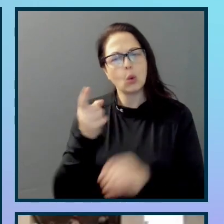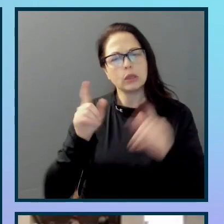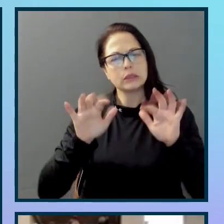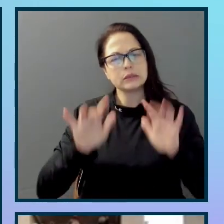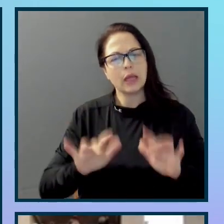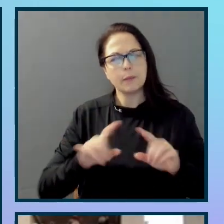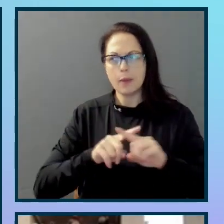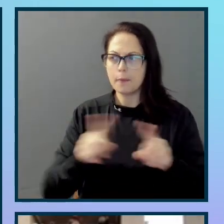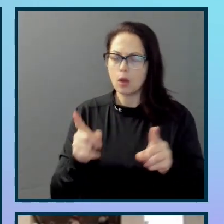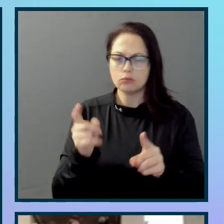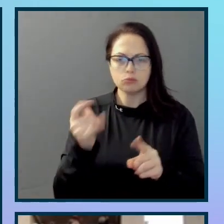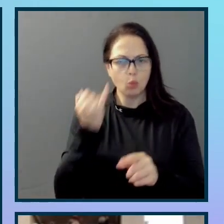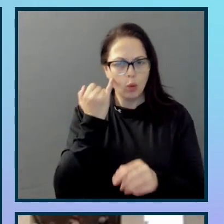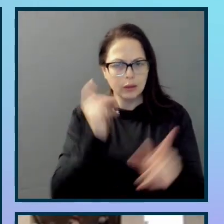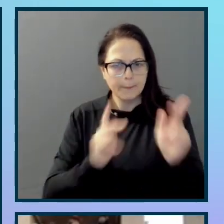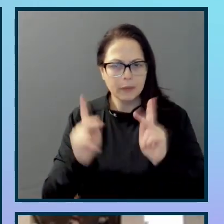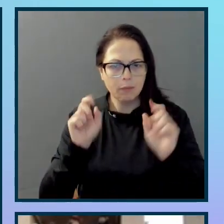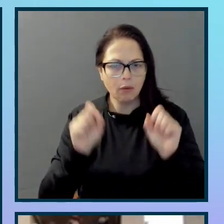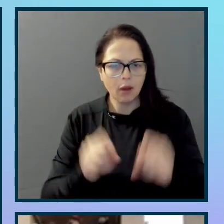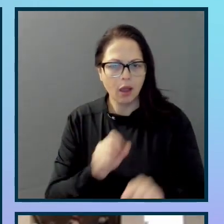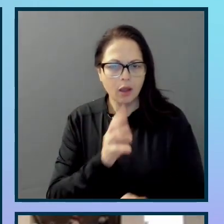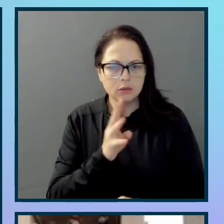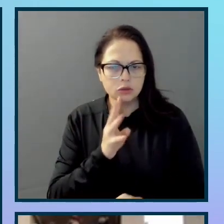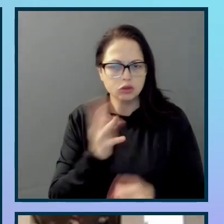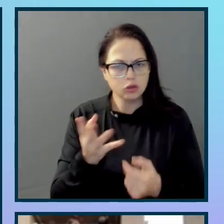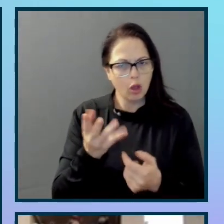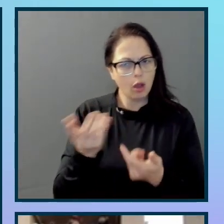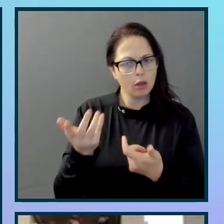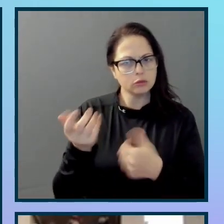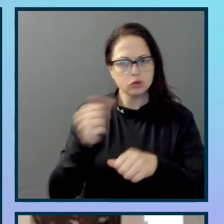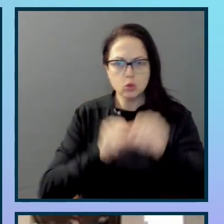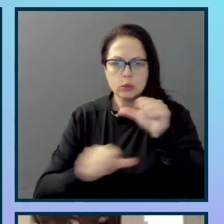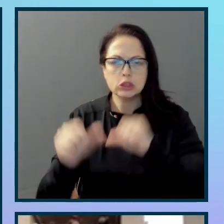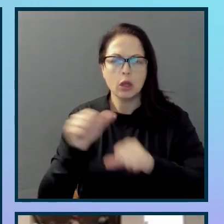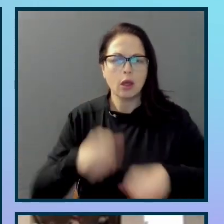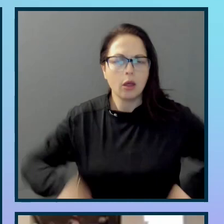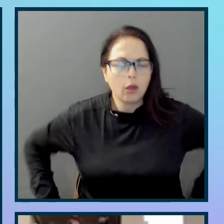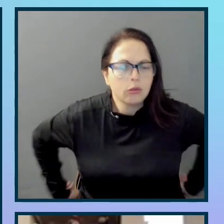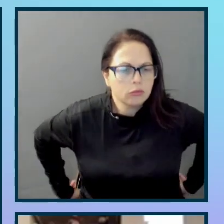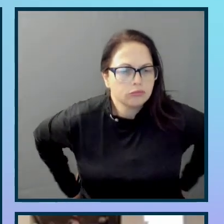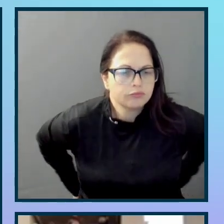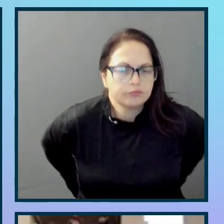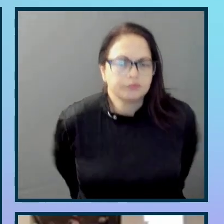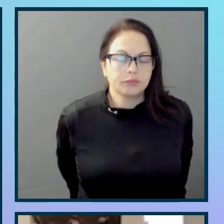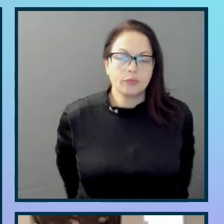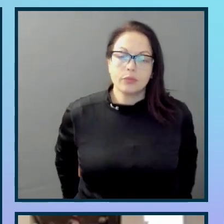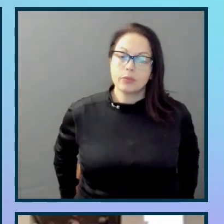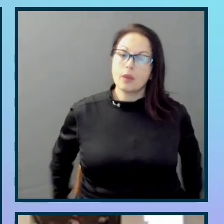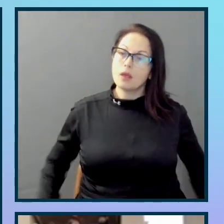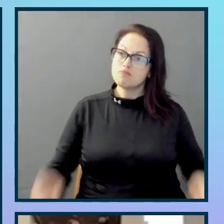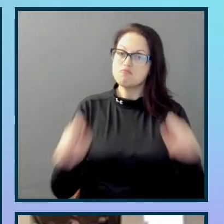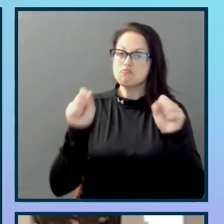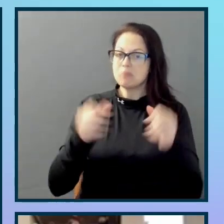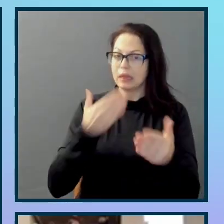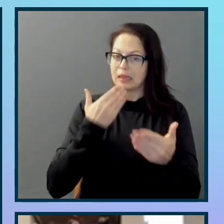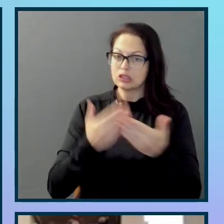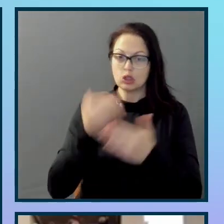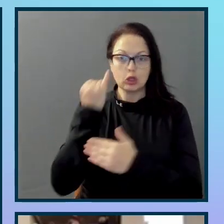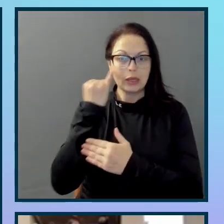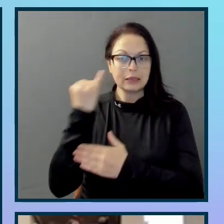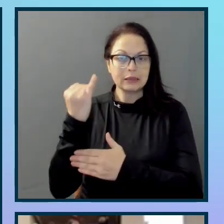top. They love it. The team is given the go-ahead to build the product. It's kept under wraps, with a direct line to the top table.